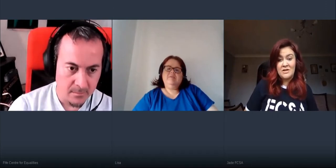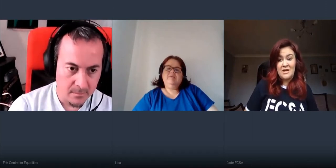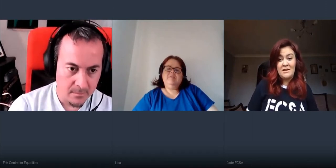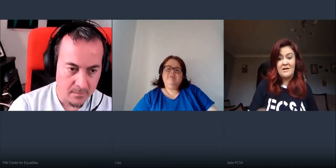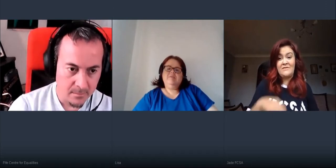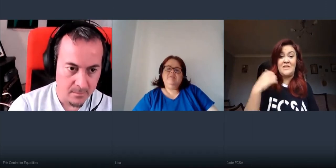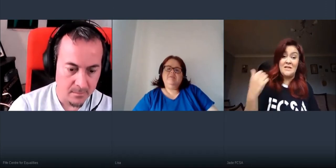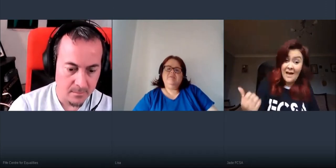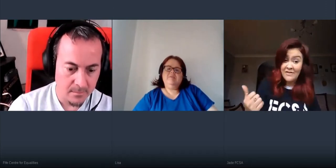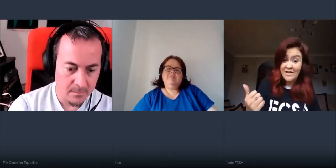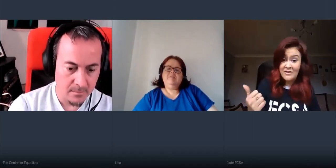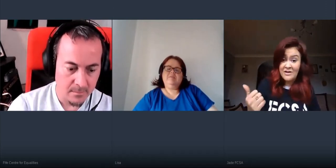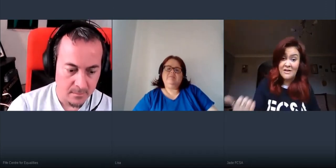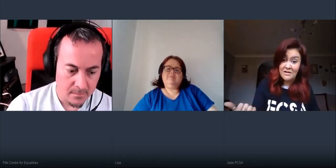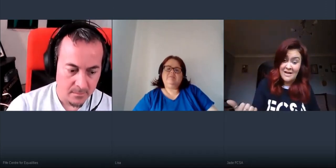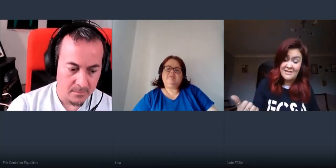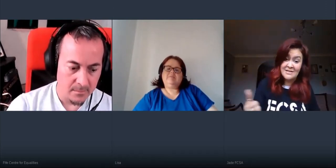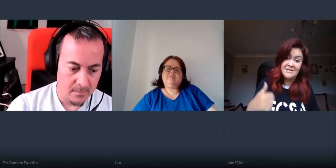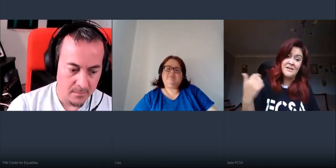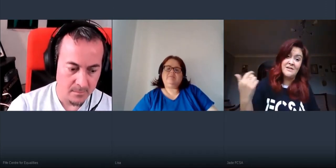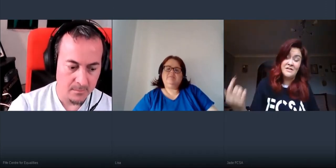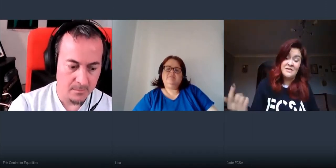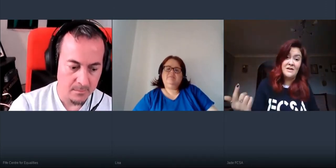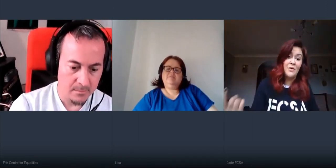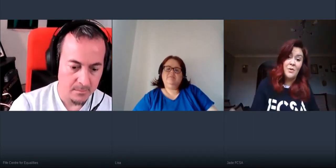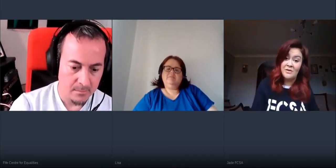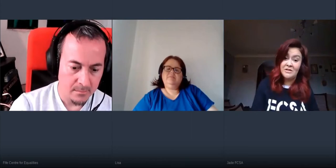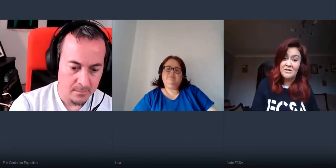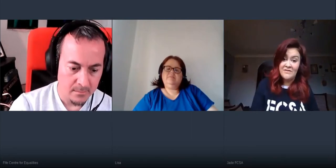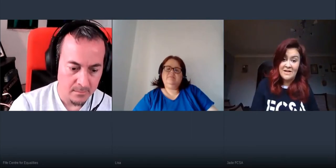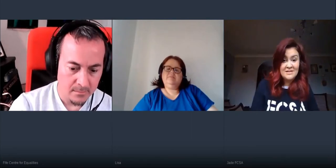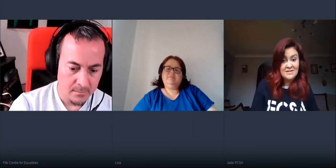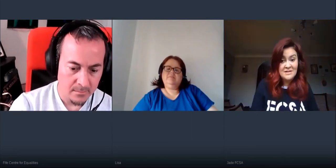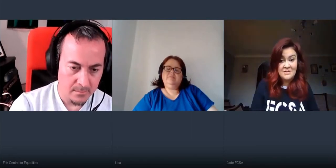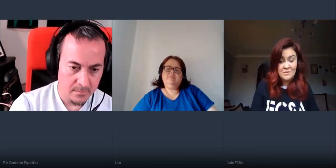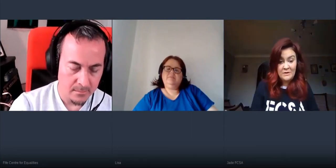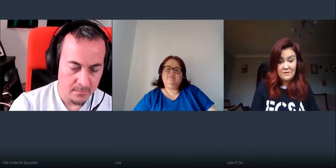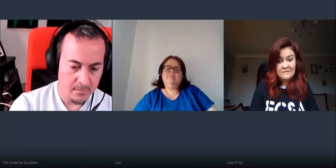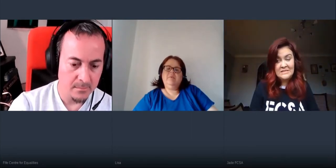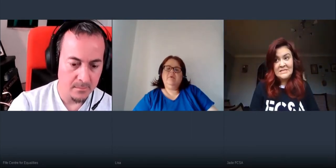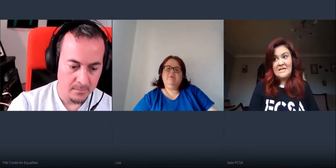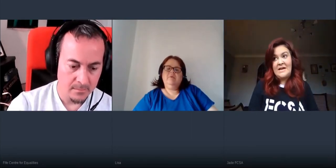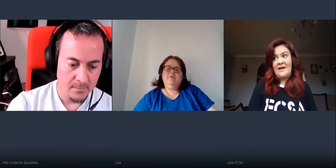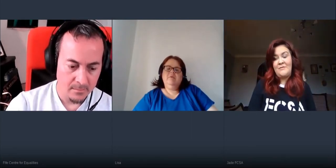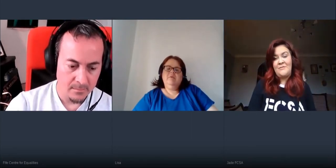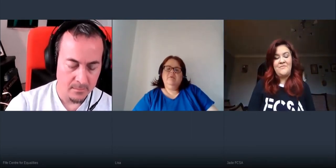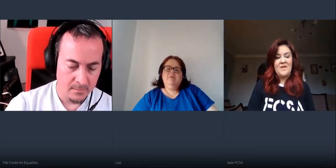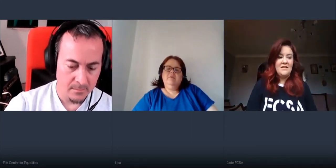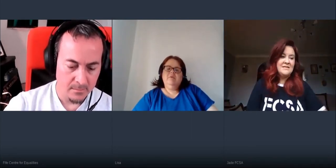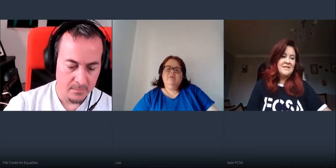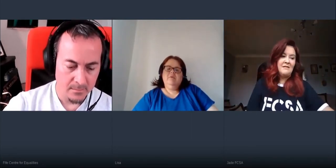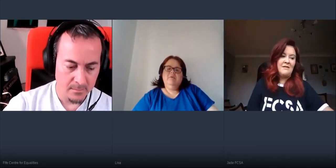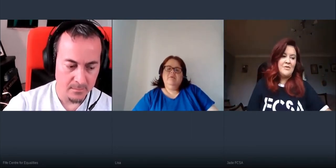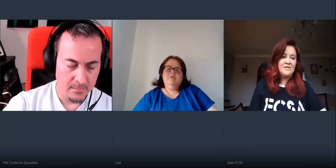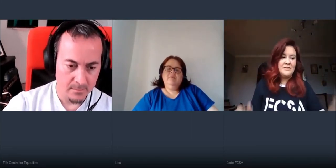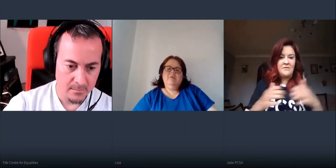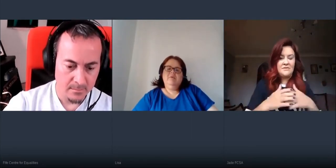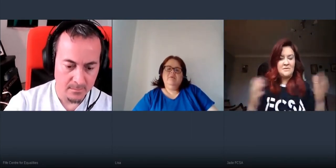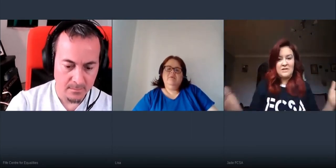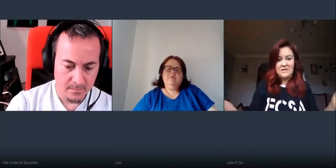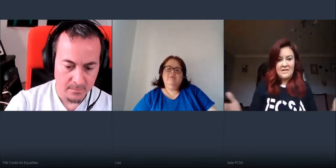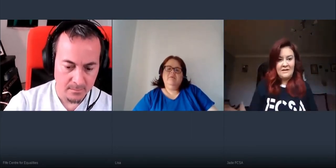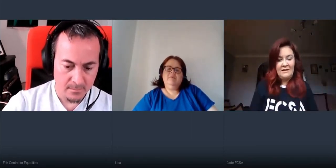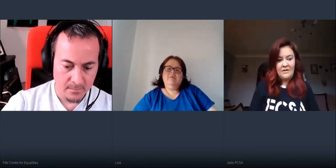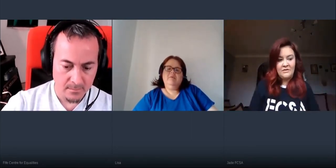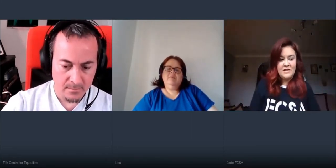that they if they didn't have the internet they could access it and if they didn't have equipment could have access to that as well and things like the library and stuff obviously we